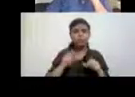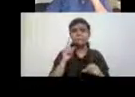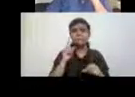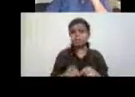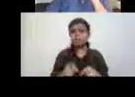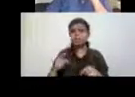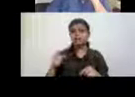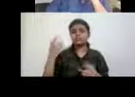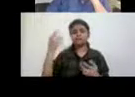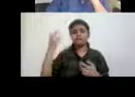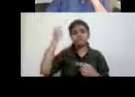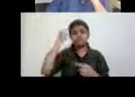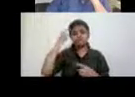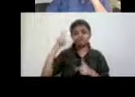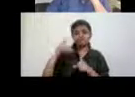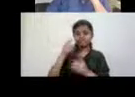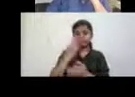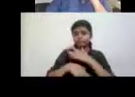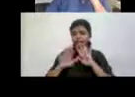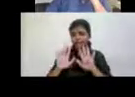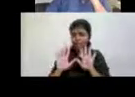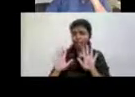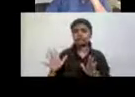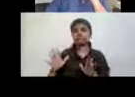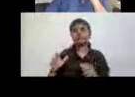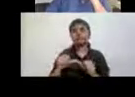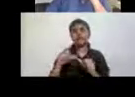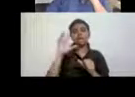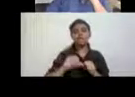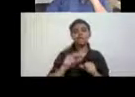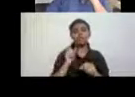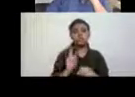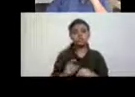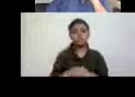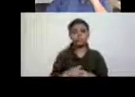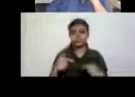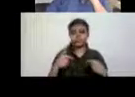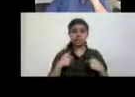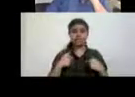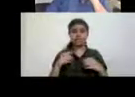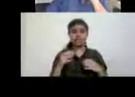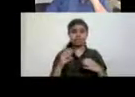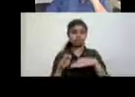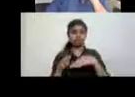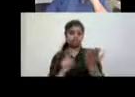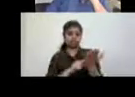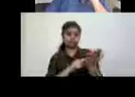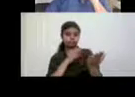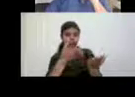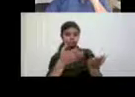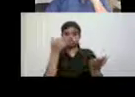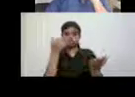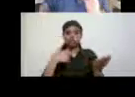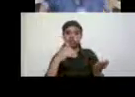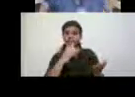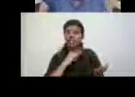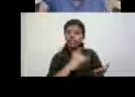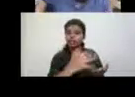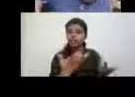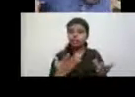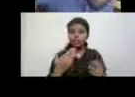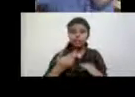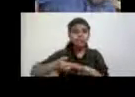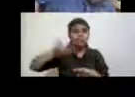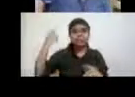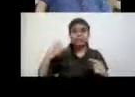accessible. And this was the first committee. I'm the person on the left. And if you see what I look like now, you can see actually how long ago